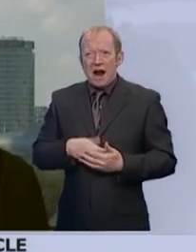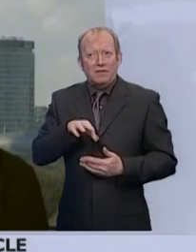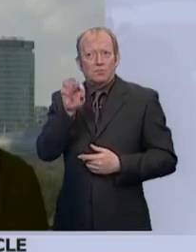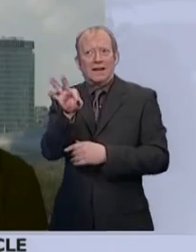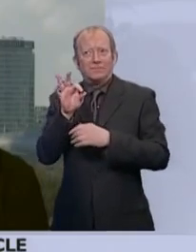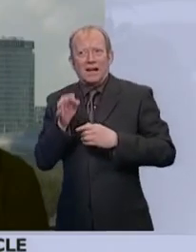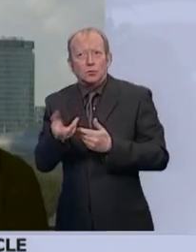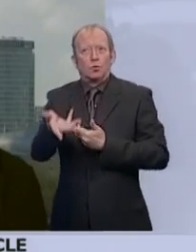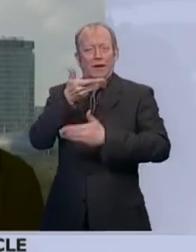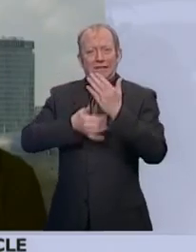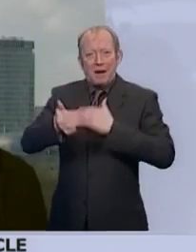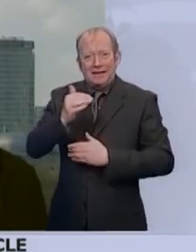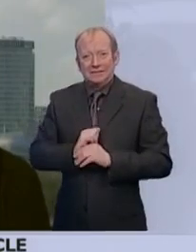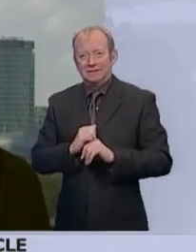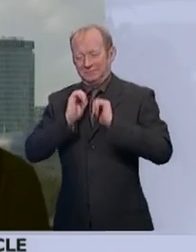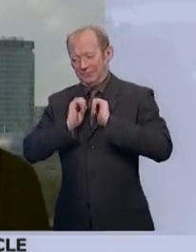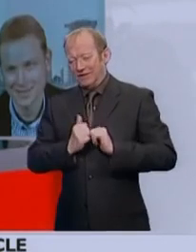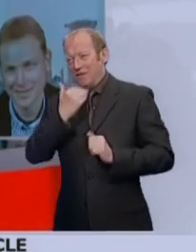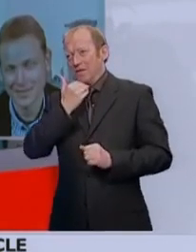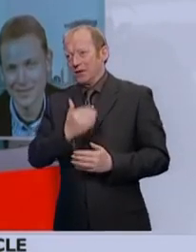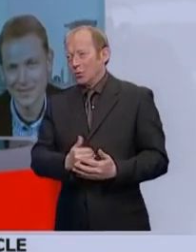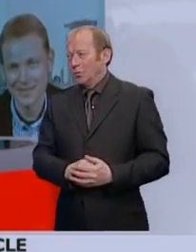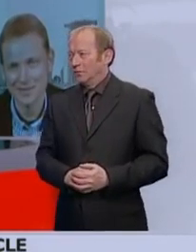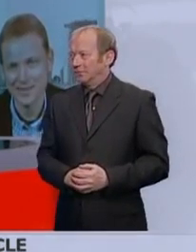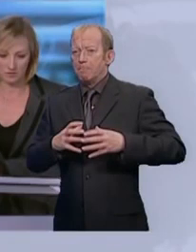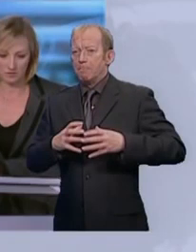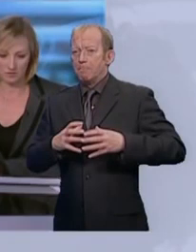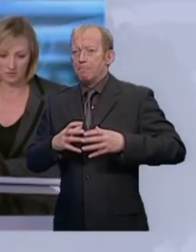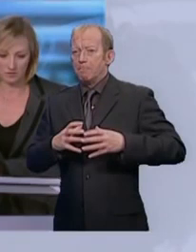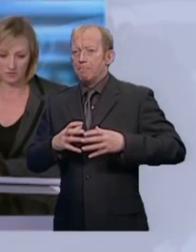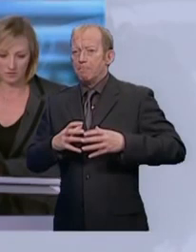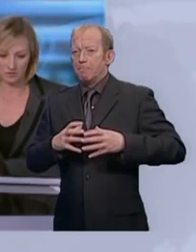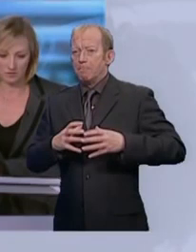Absolutely. Thank of Birmingham. Thank you very much, and enjoy the seminar. It's a pleasure. Thank you. Thank you. Thank You